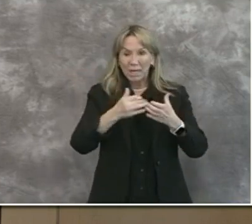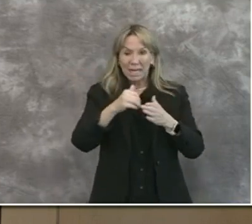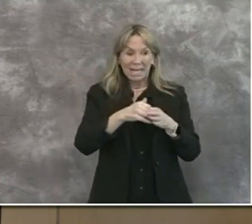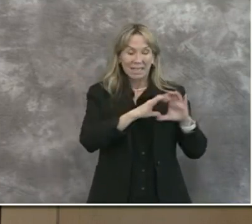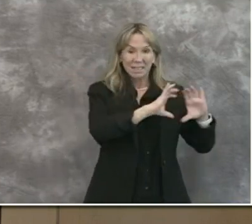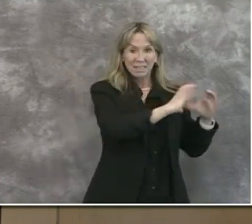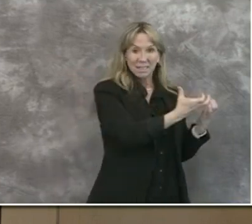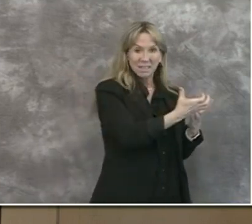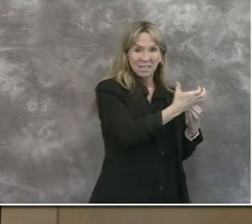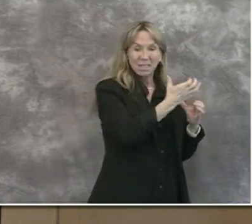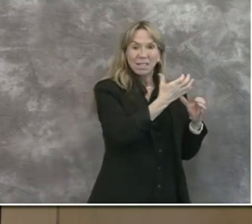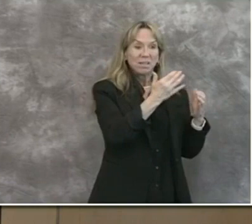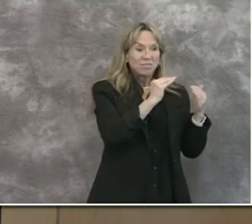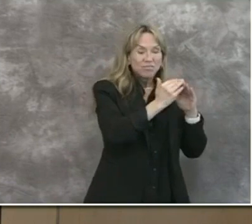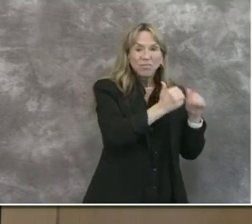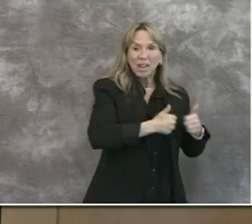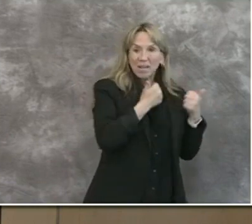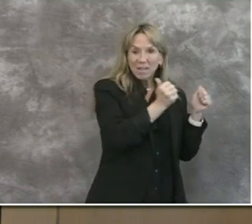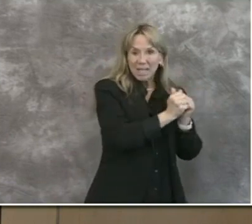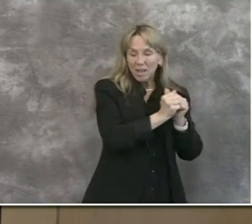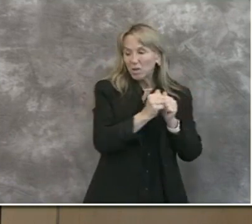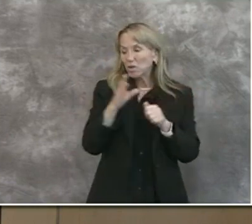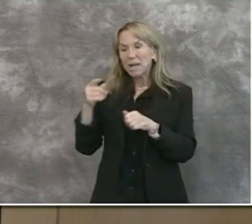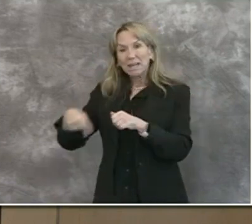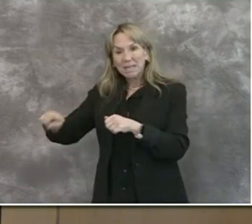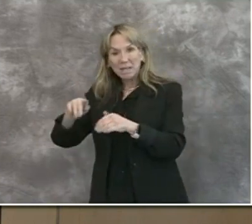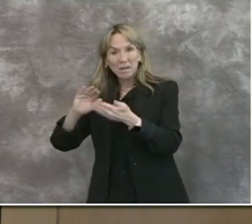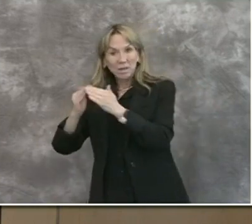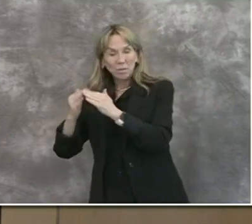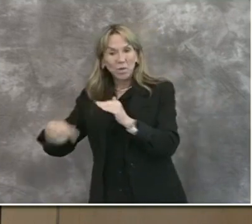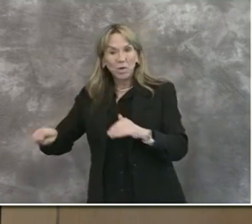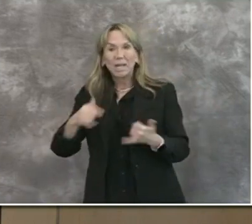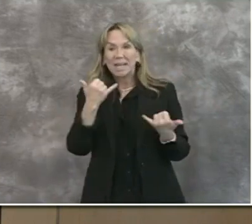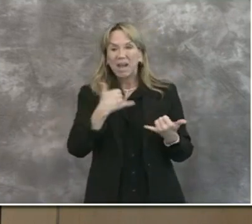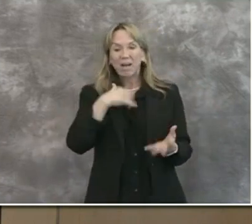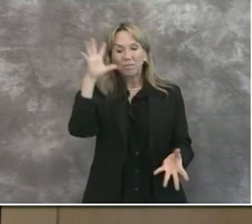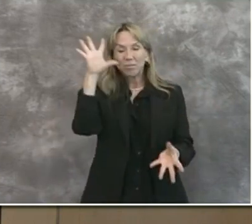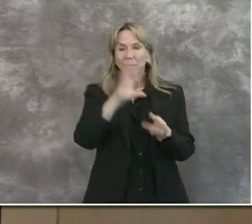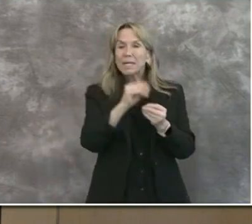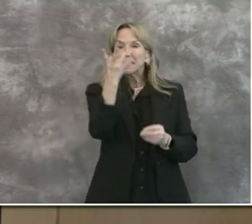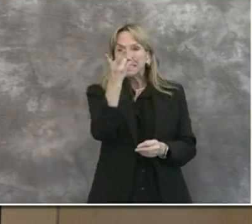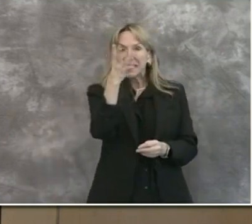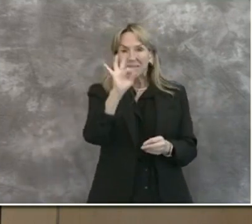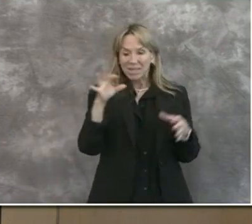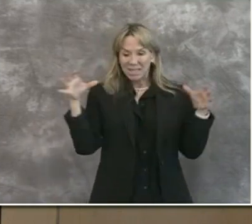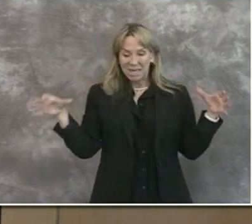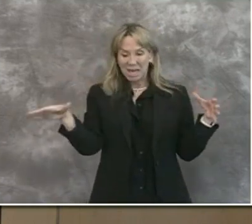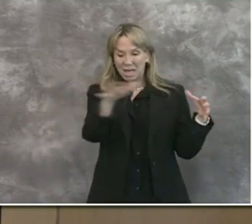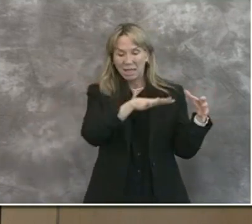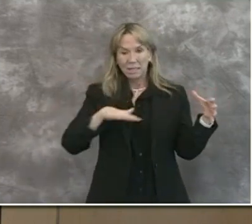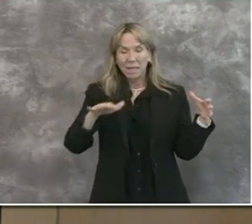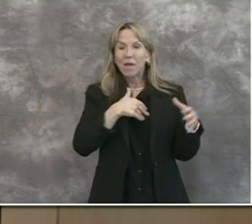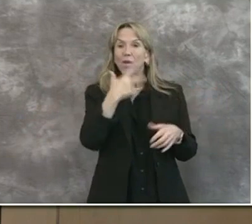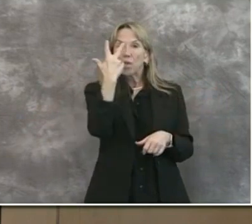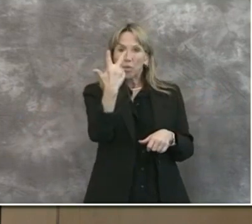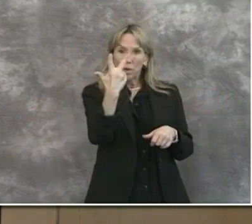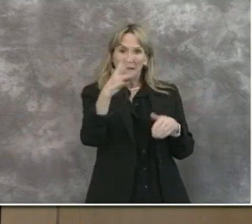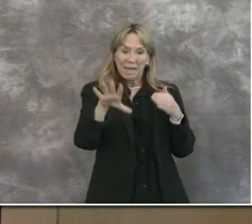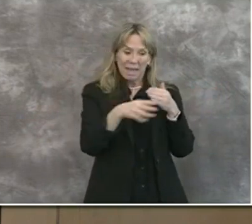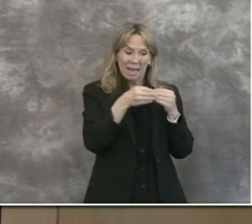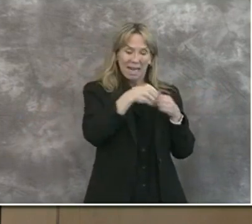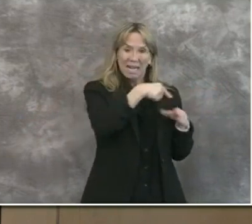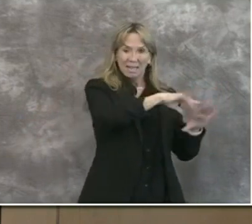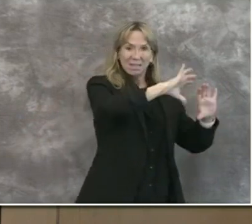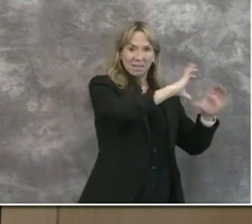there is a cumulative total of 79 confirmed active outbreaks with three congregate and one community